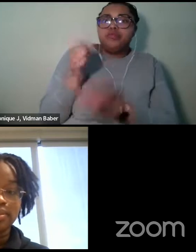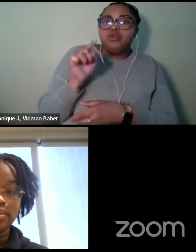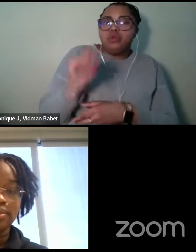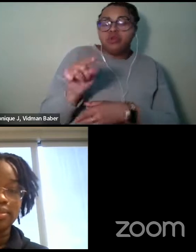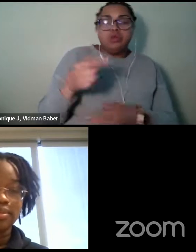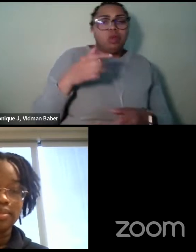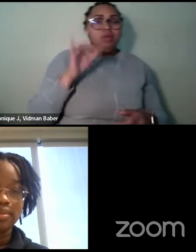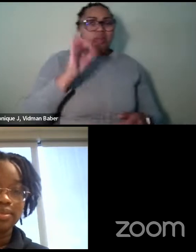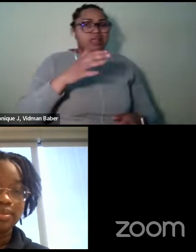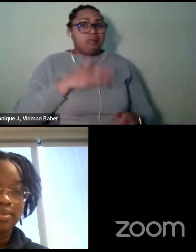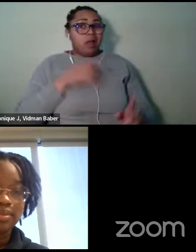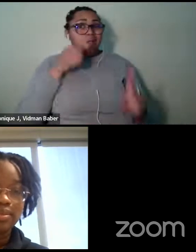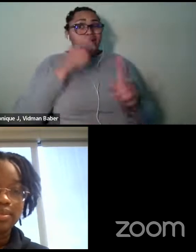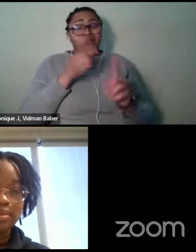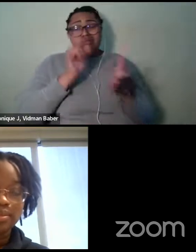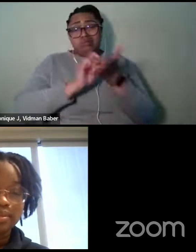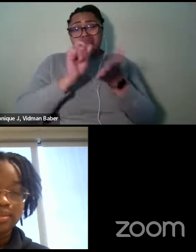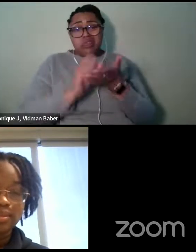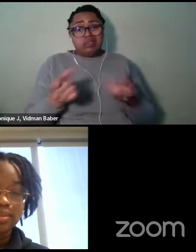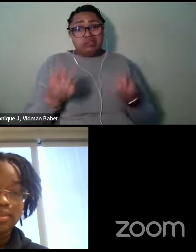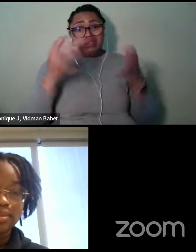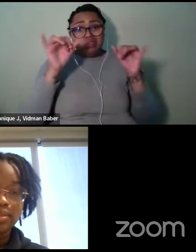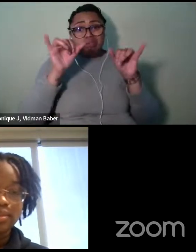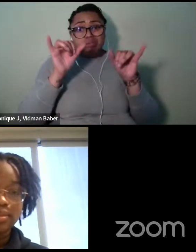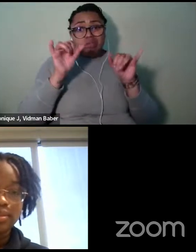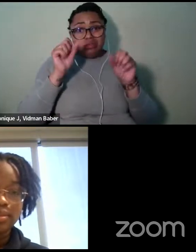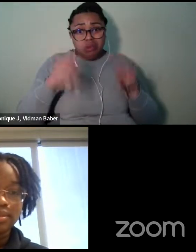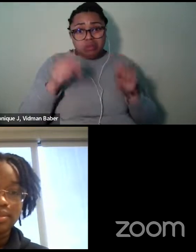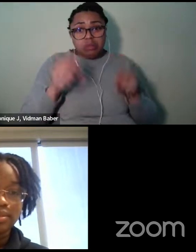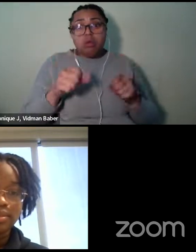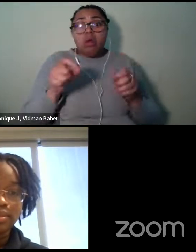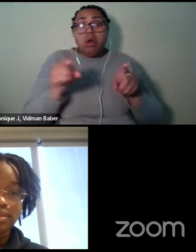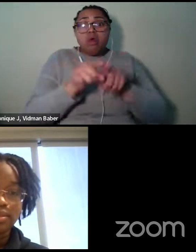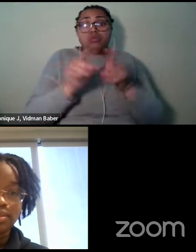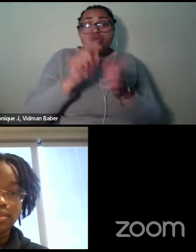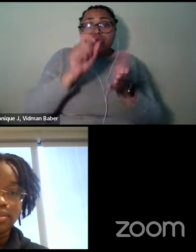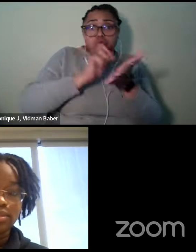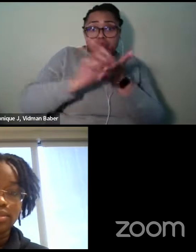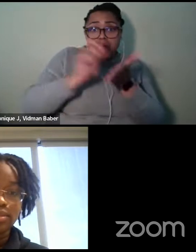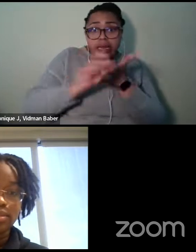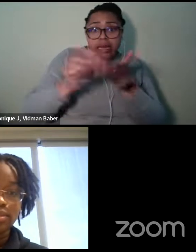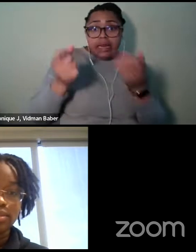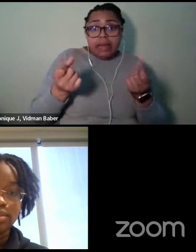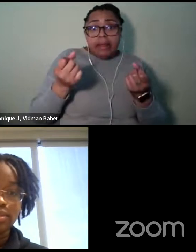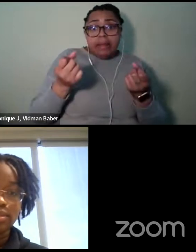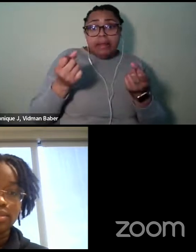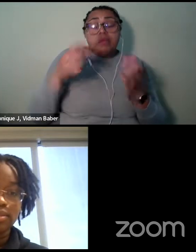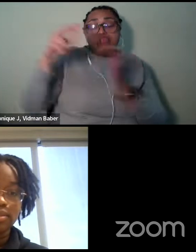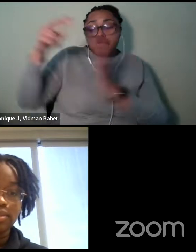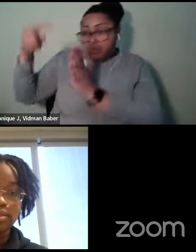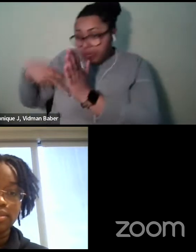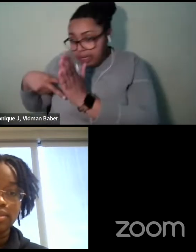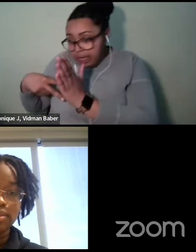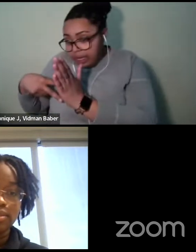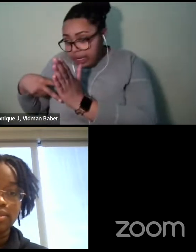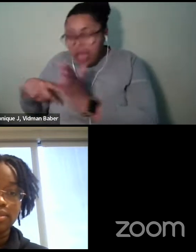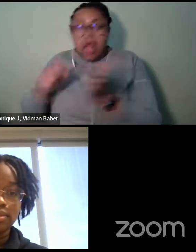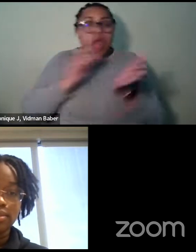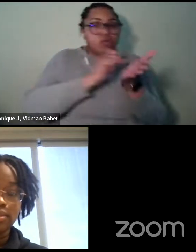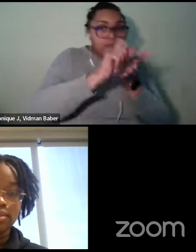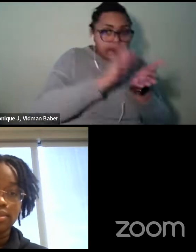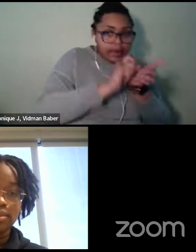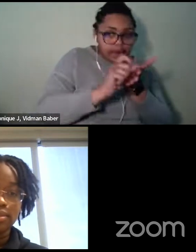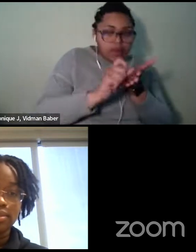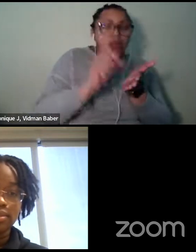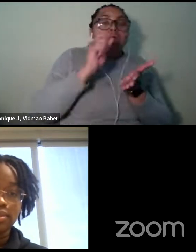as you can. And then also writing like for a lot of people, a lot of people start out, um, keeping a journal or a notebook